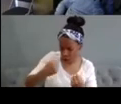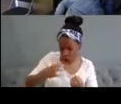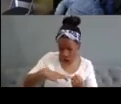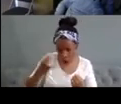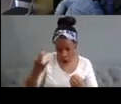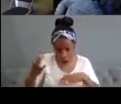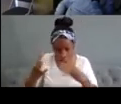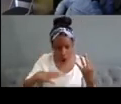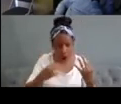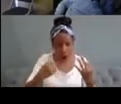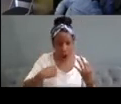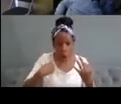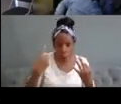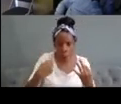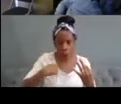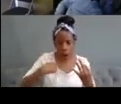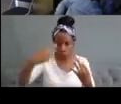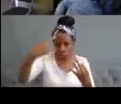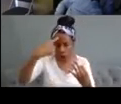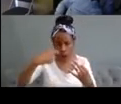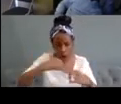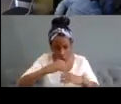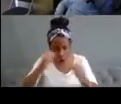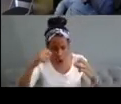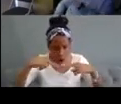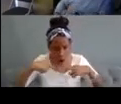insight into their cognitive functioning when they work with me